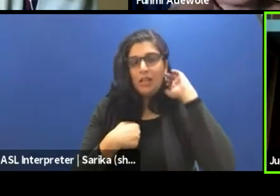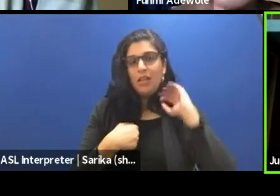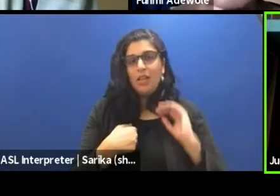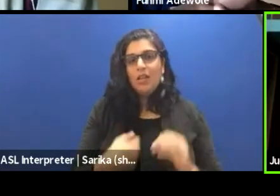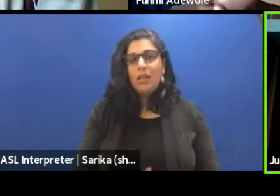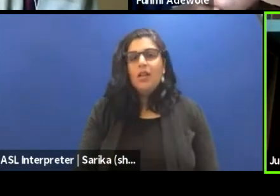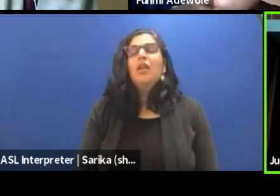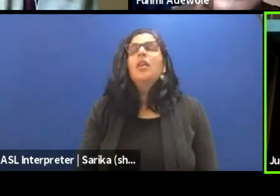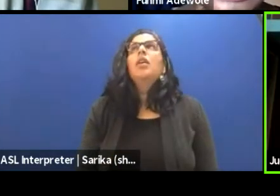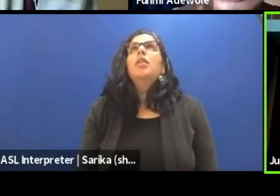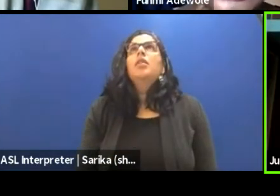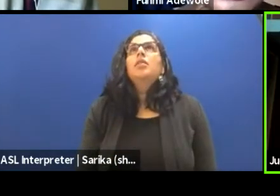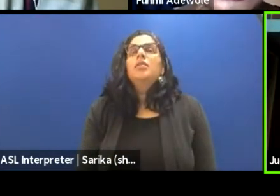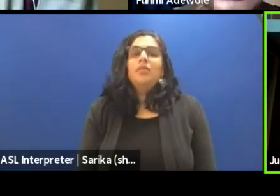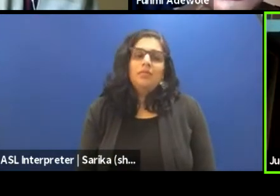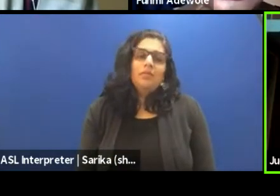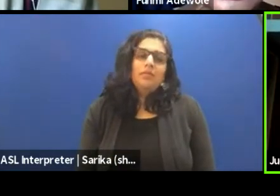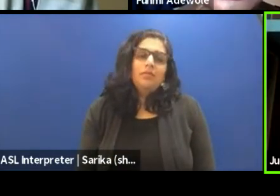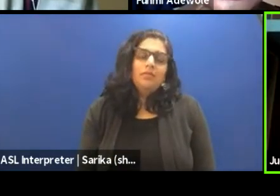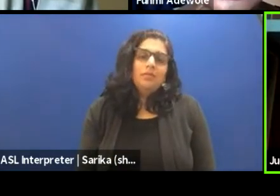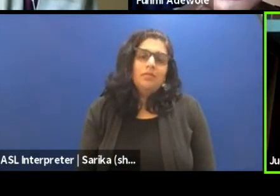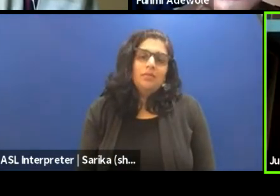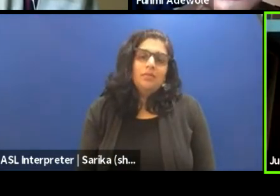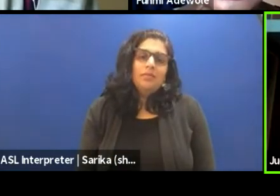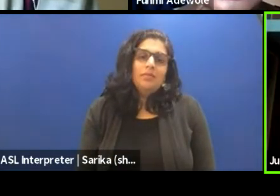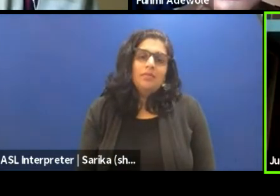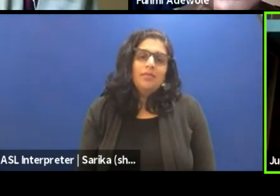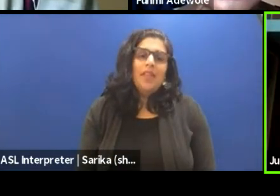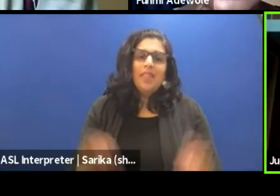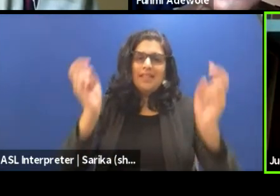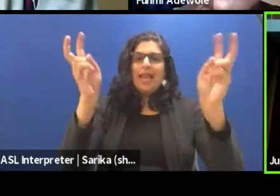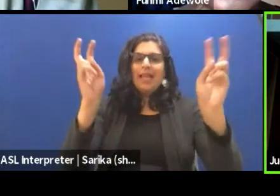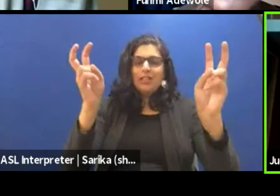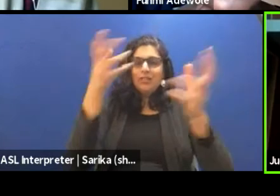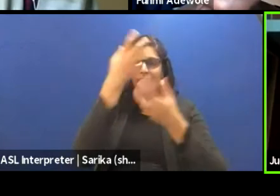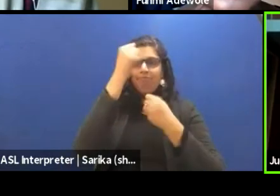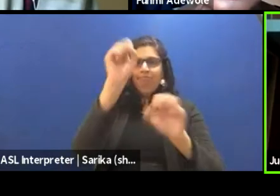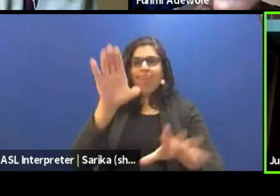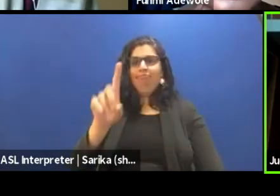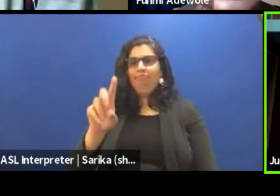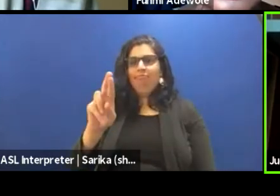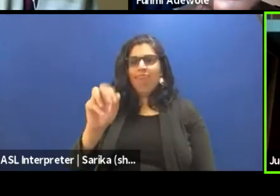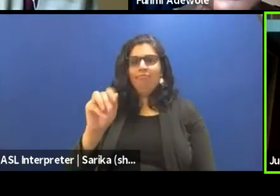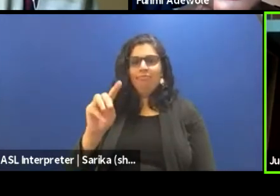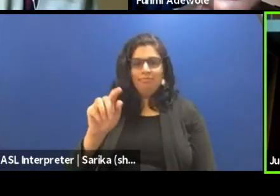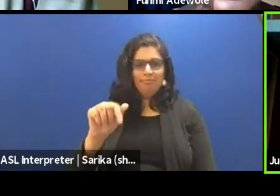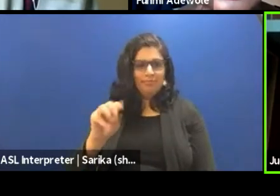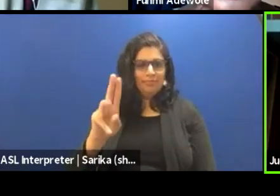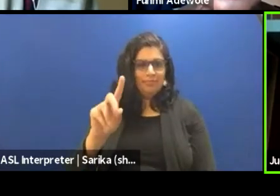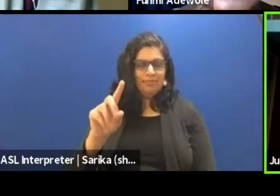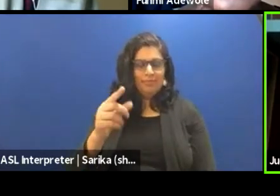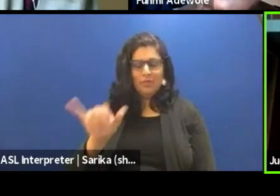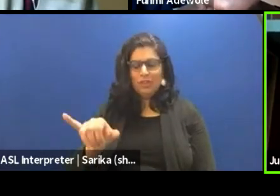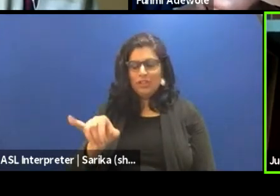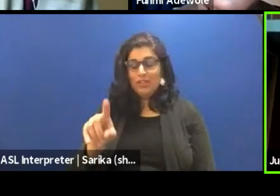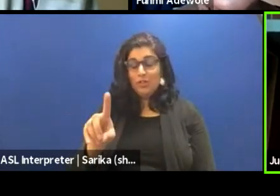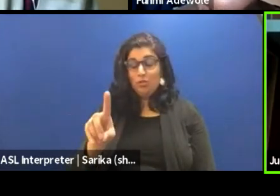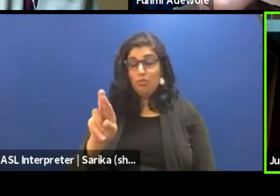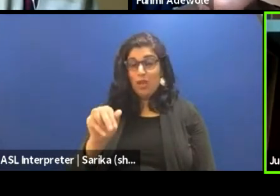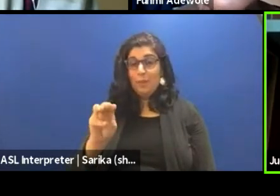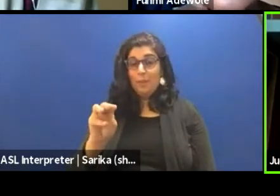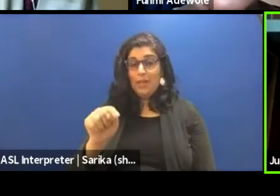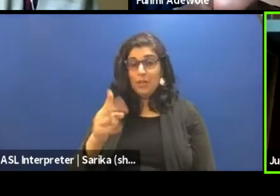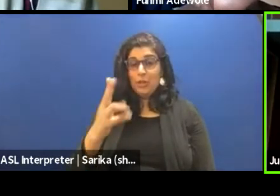as the title, as you were, of this experience or this webinar or whatever I would call it.